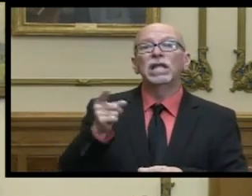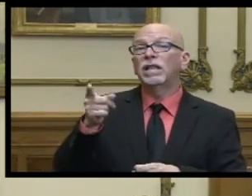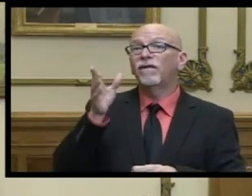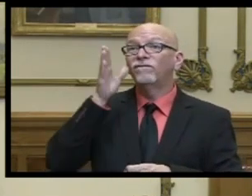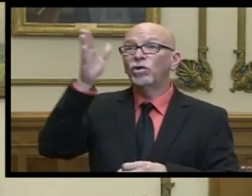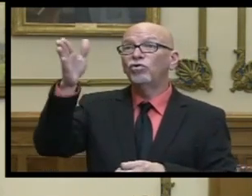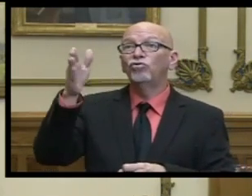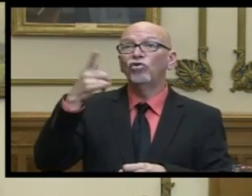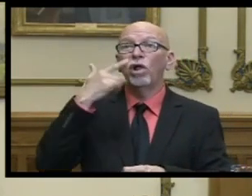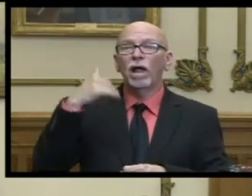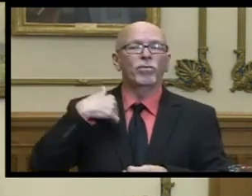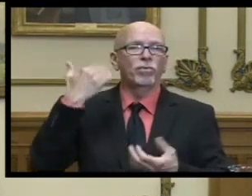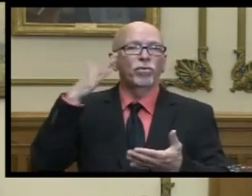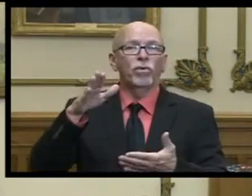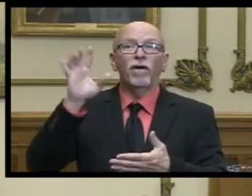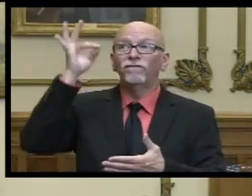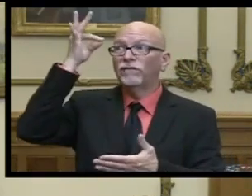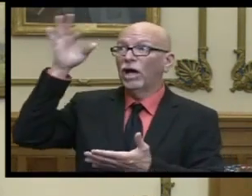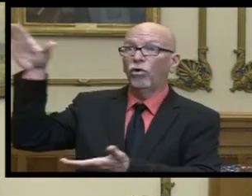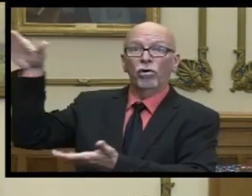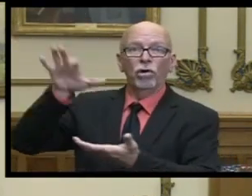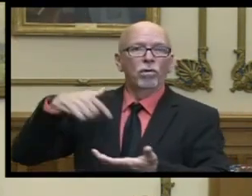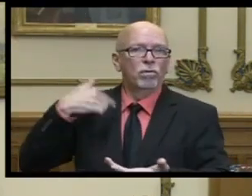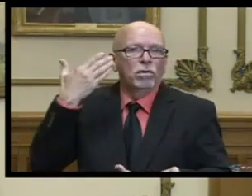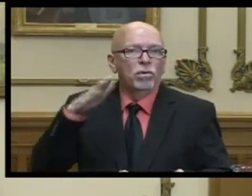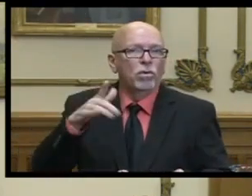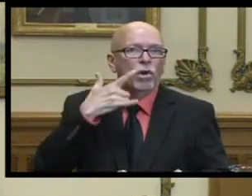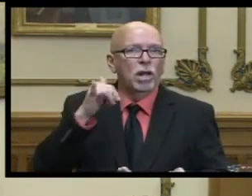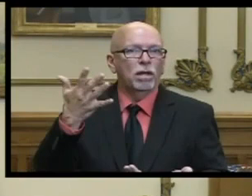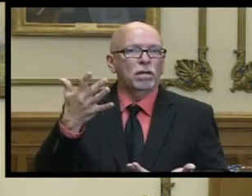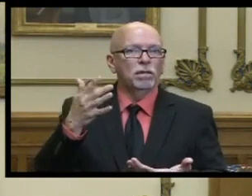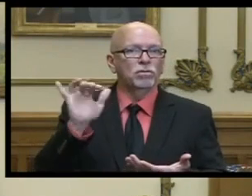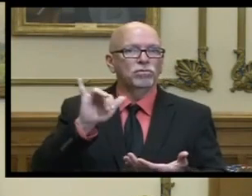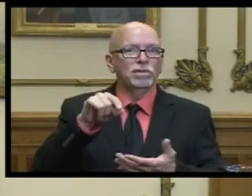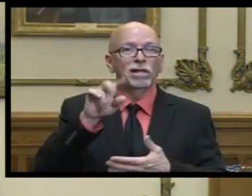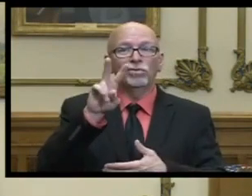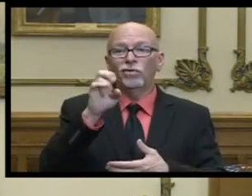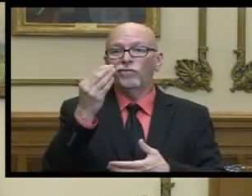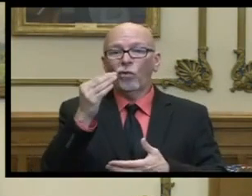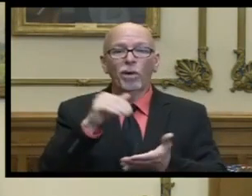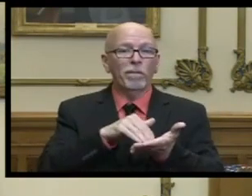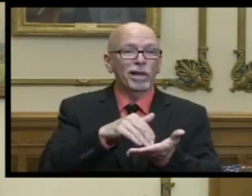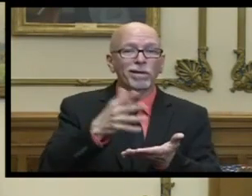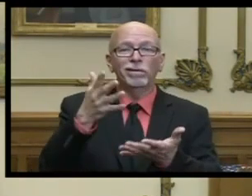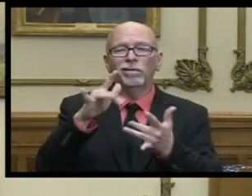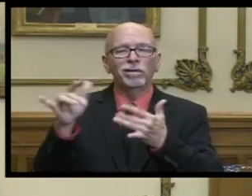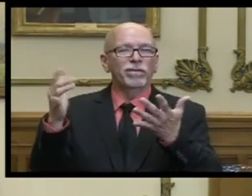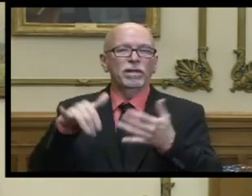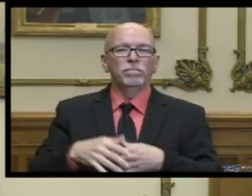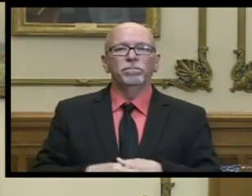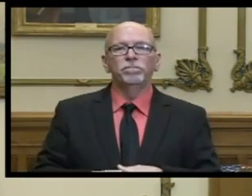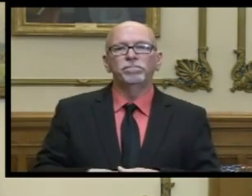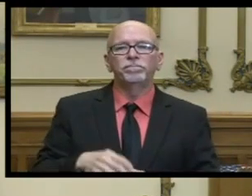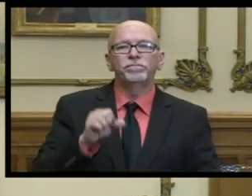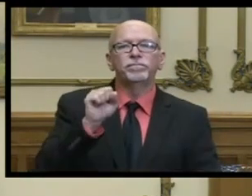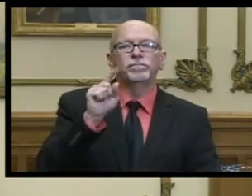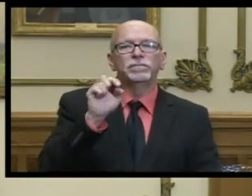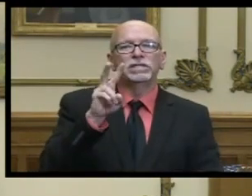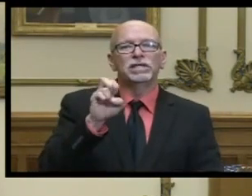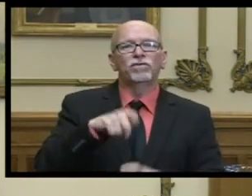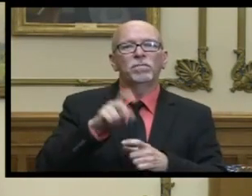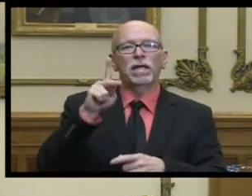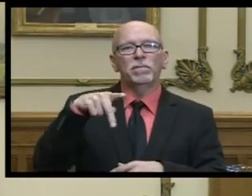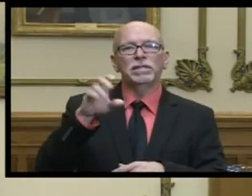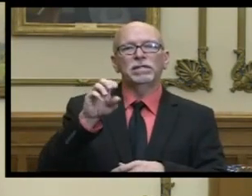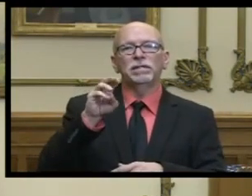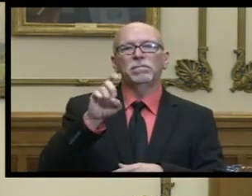don't know what that future federal funding might look like in terms of that 214 million or 192. yep steve with kpc